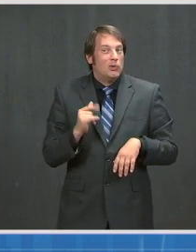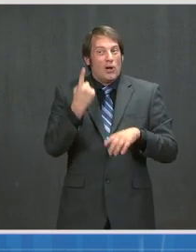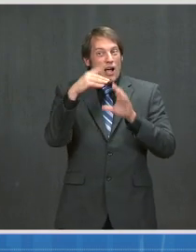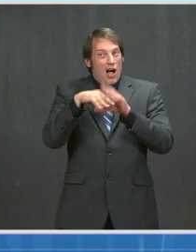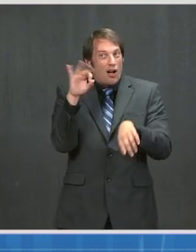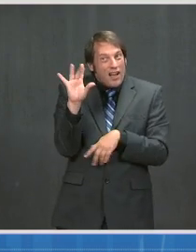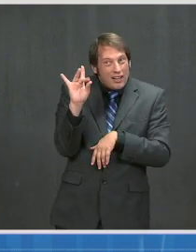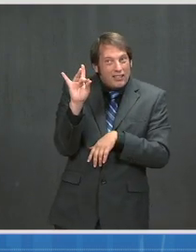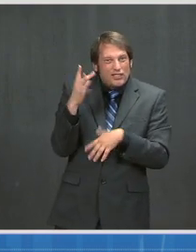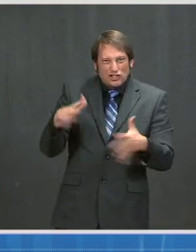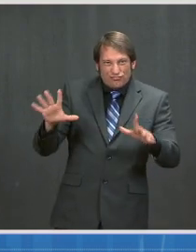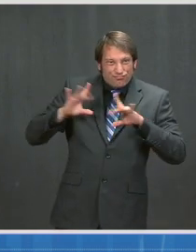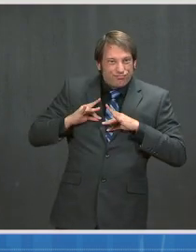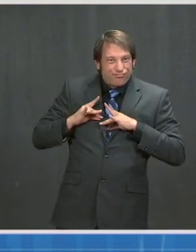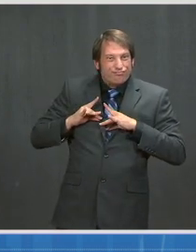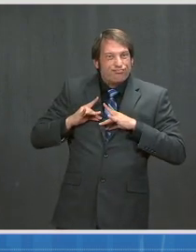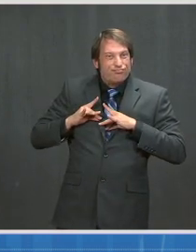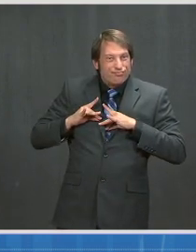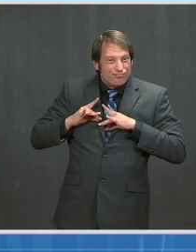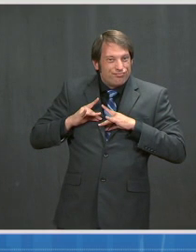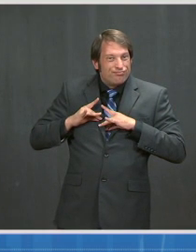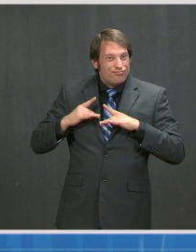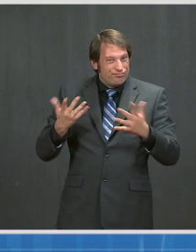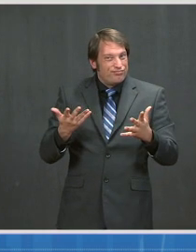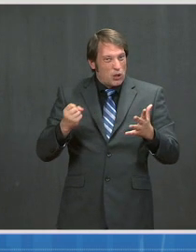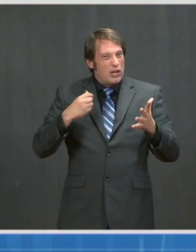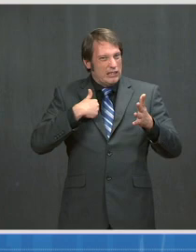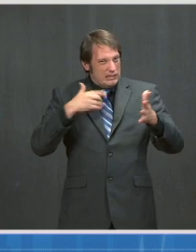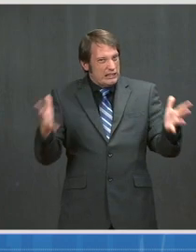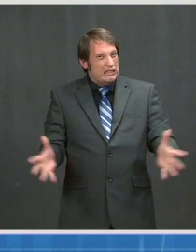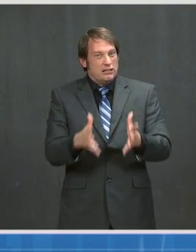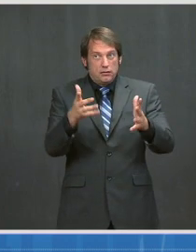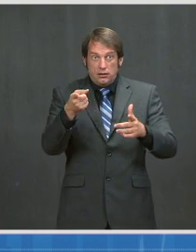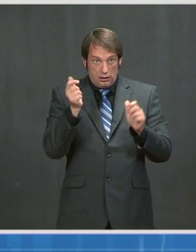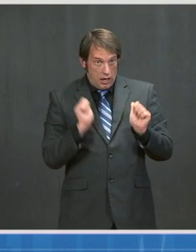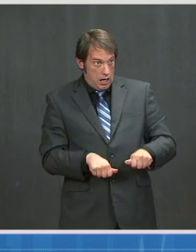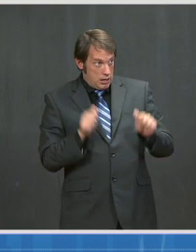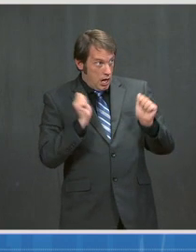because we see it working. Mr. Great. Next question.